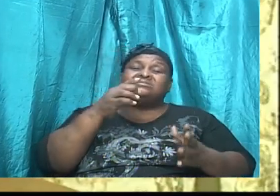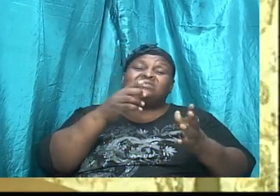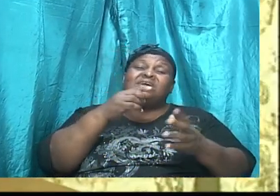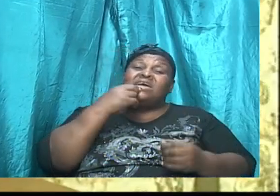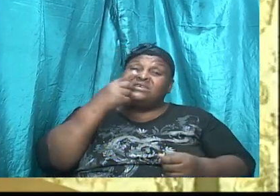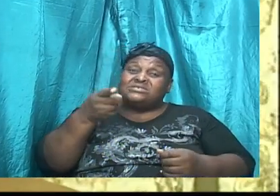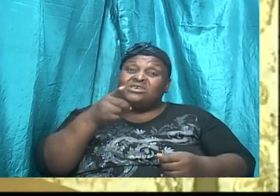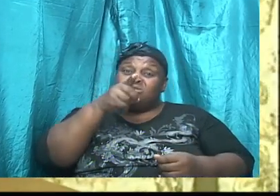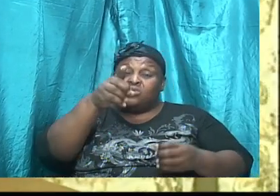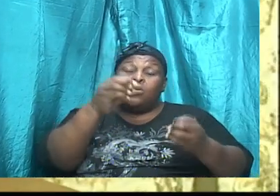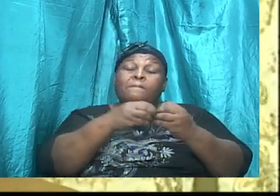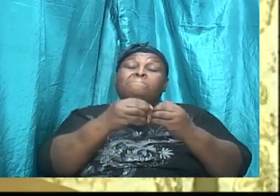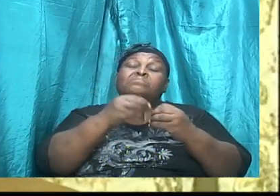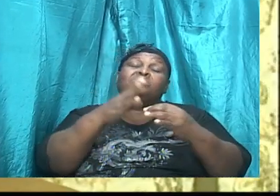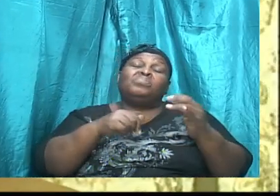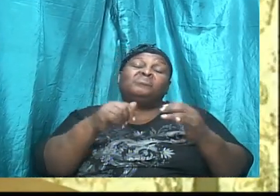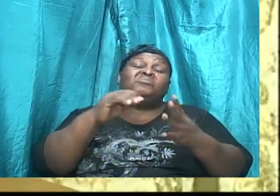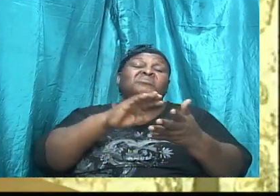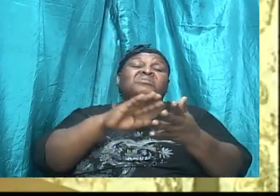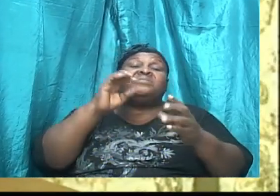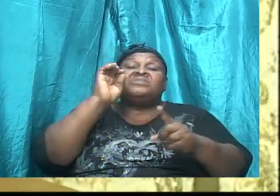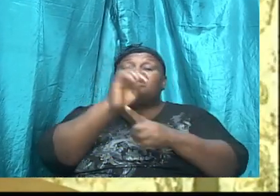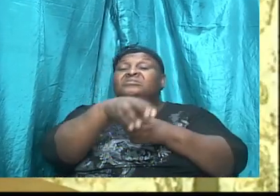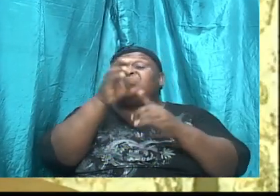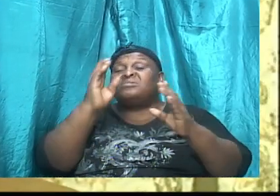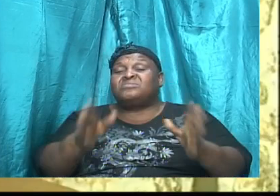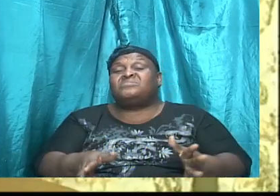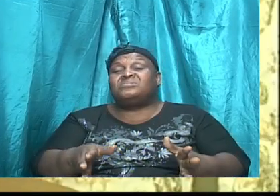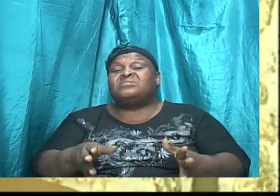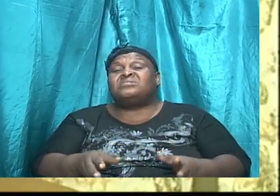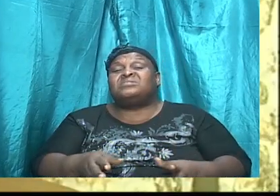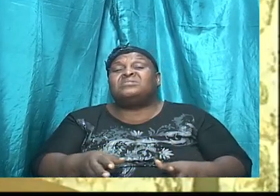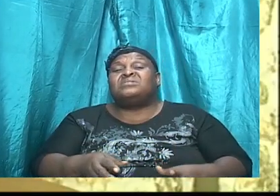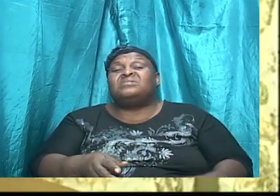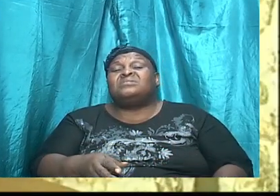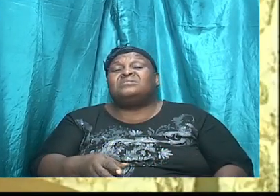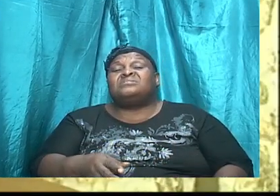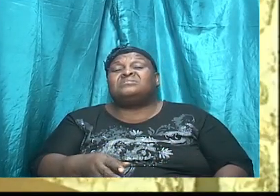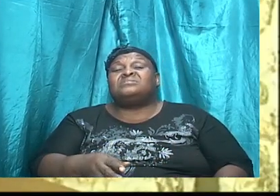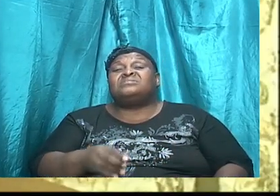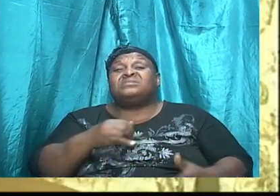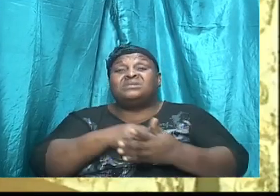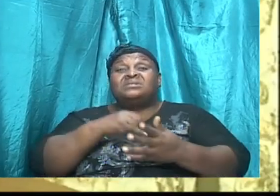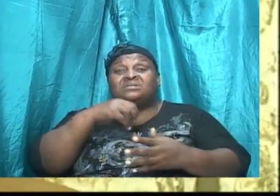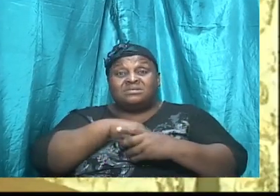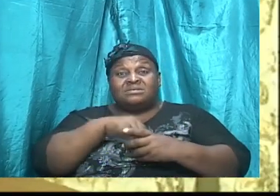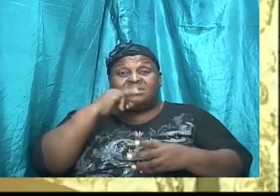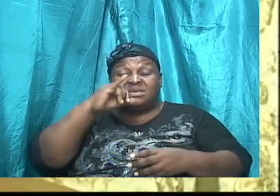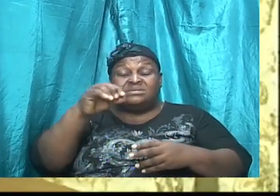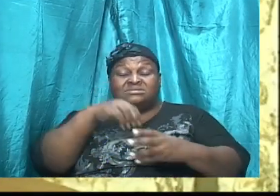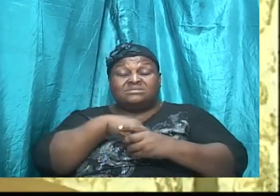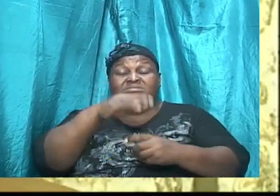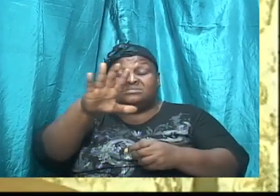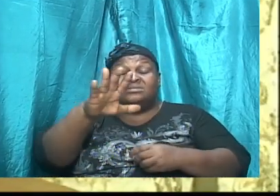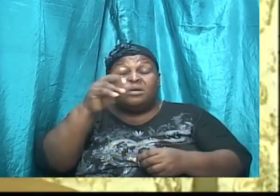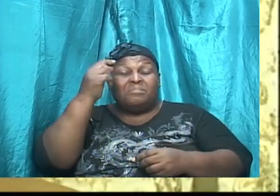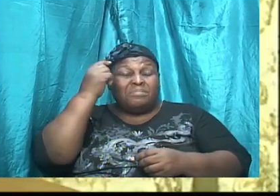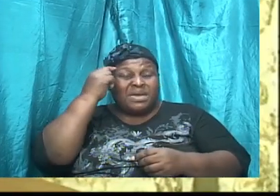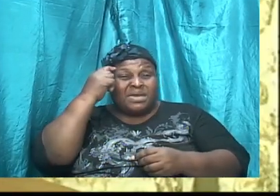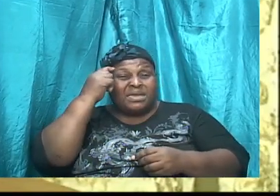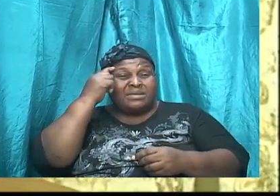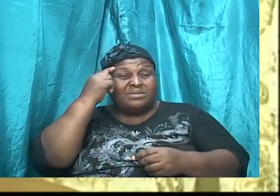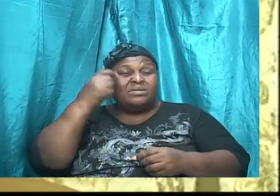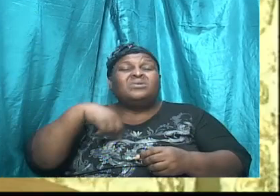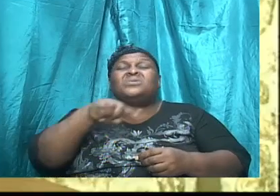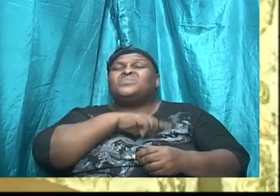than conqueror, it is a state of mind that we find ourselves,